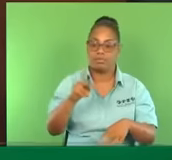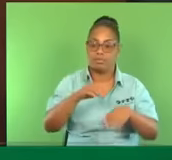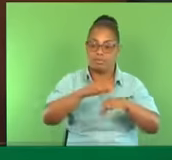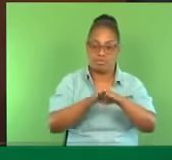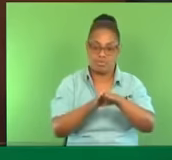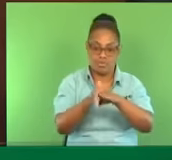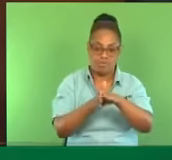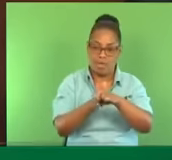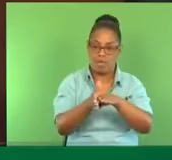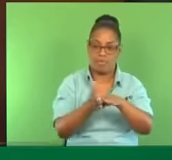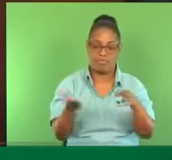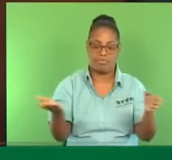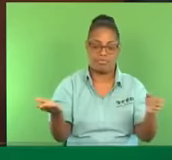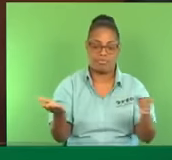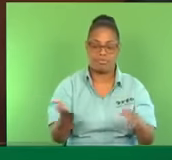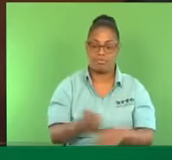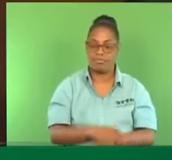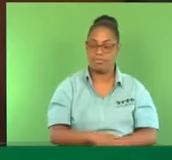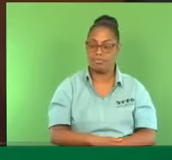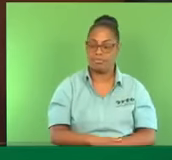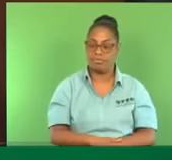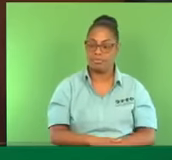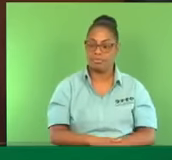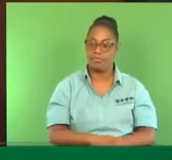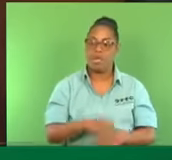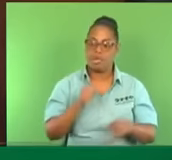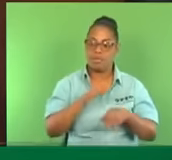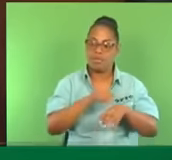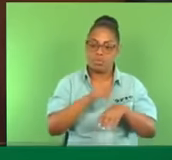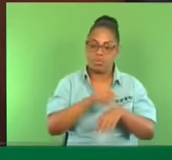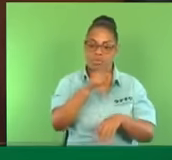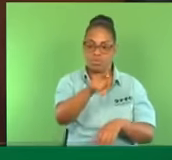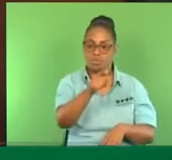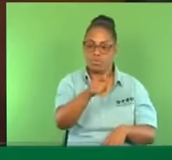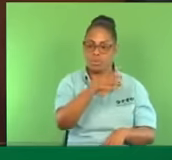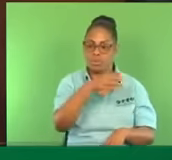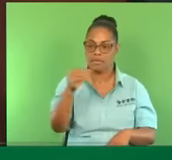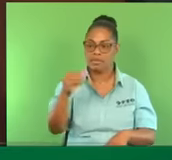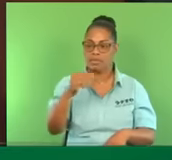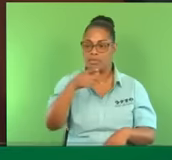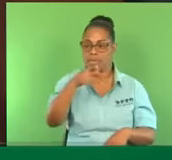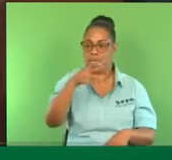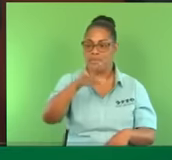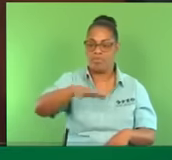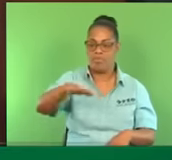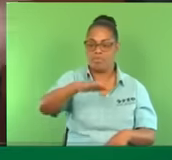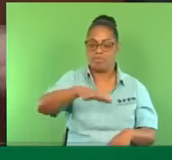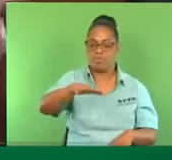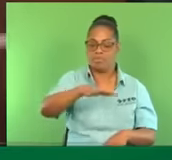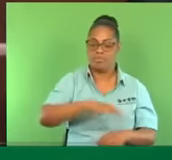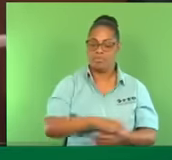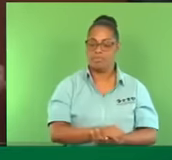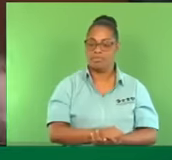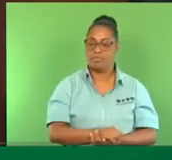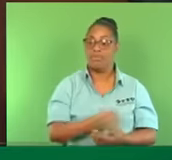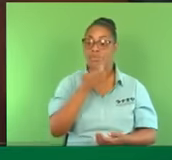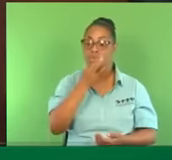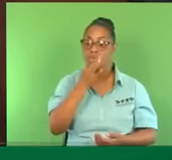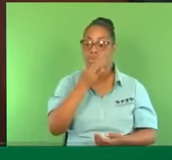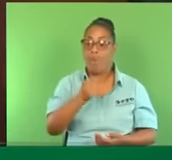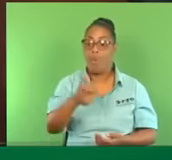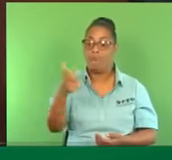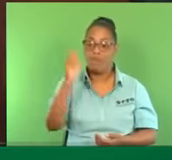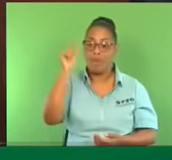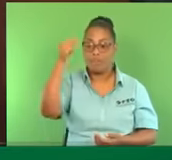so on, but Minister, want to alert you. You and my friends on the other side are an opposition in waiting. You are in the